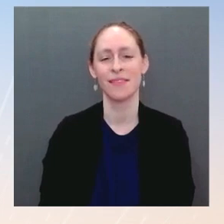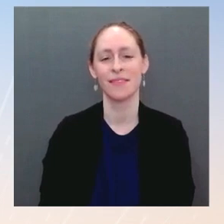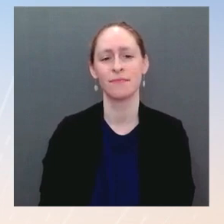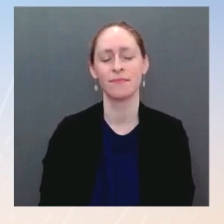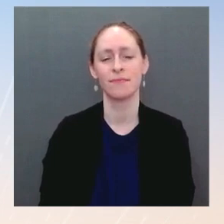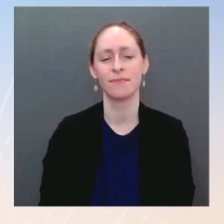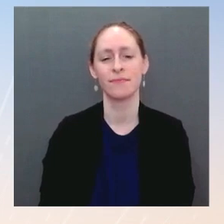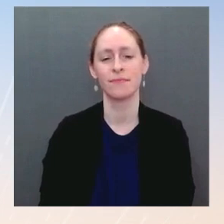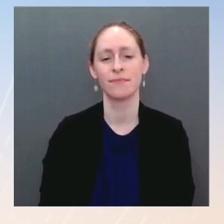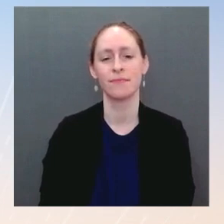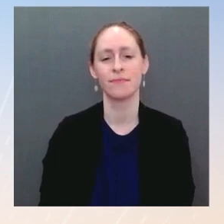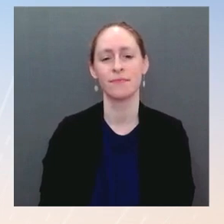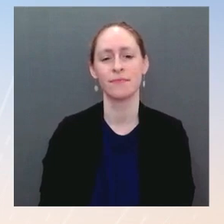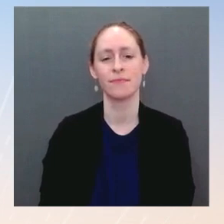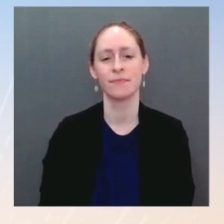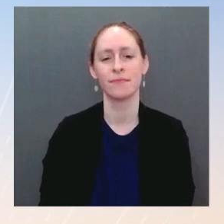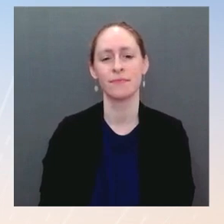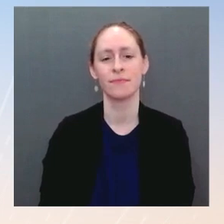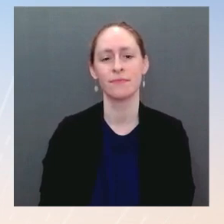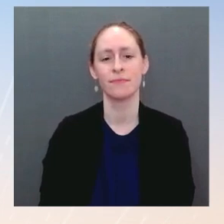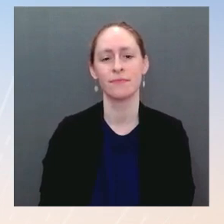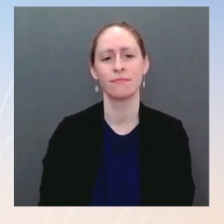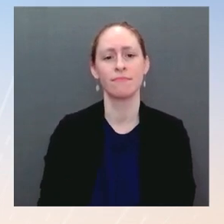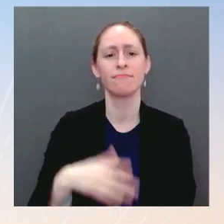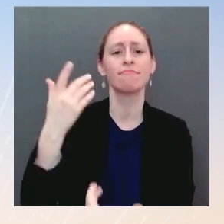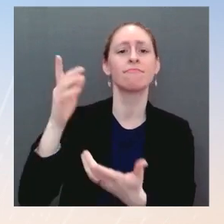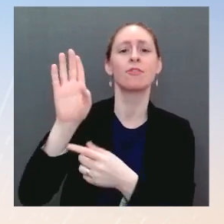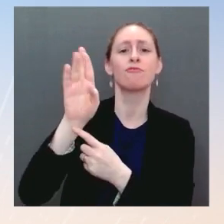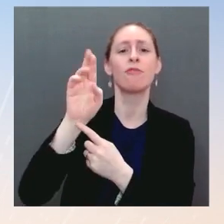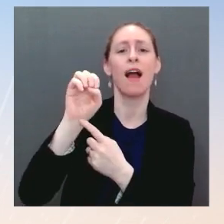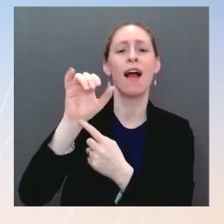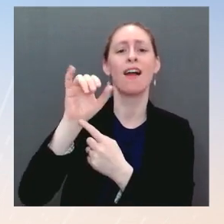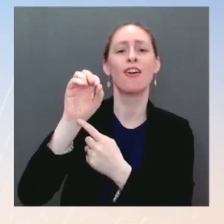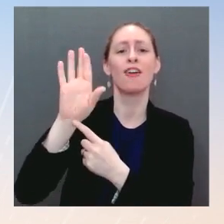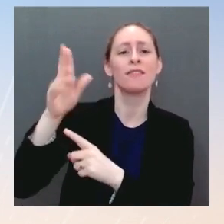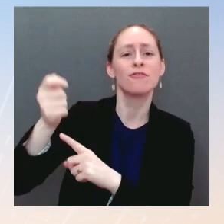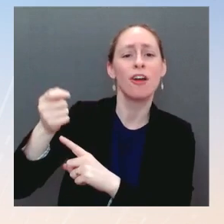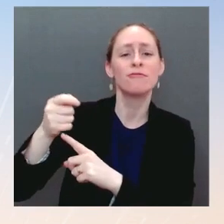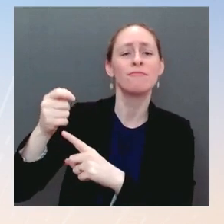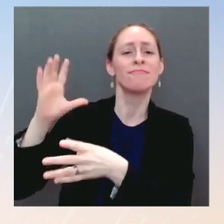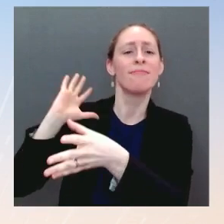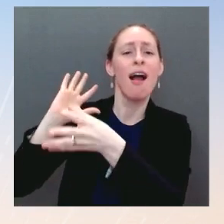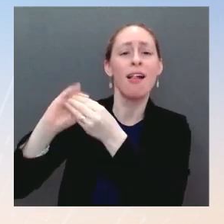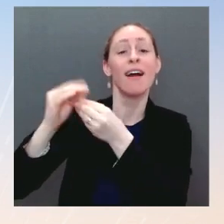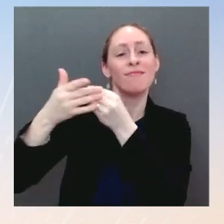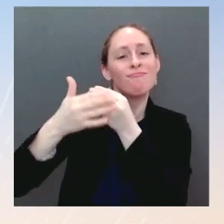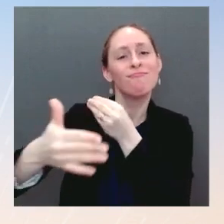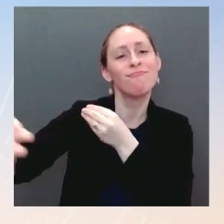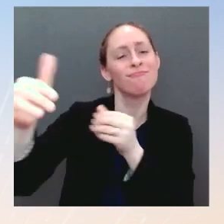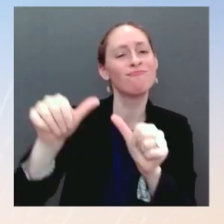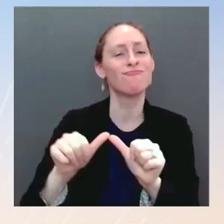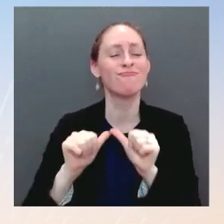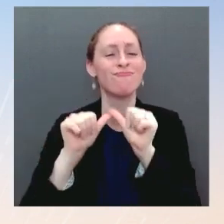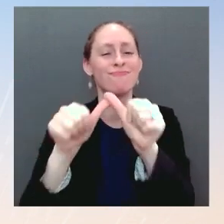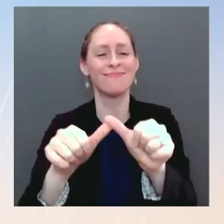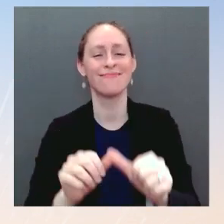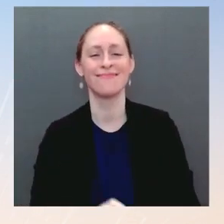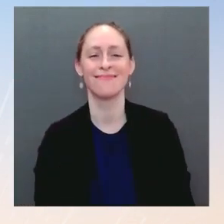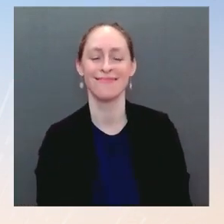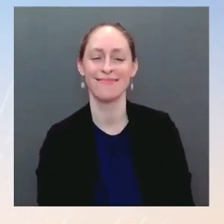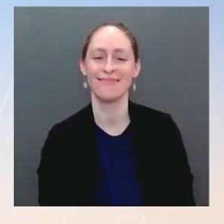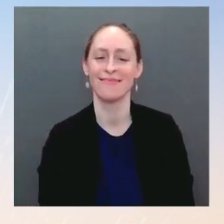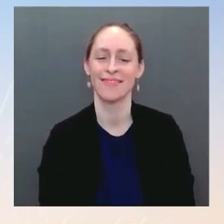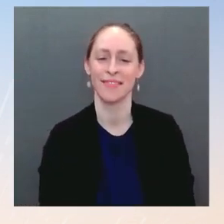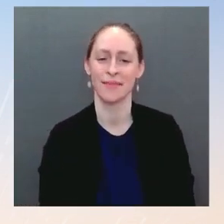policy question is, has the President already spoken with President Zelenskyy of Ukraine? Ms. It's happening this afternoon